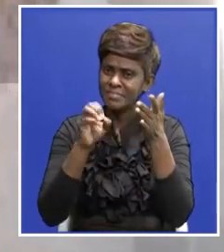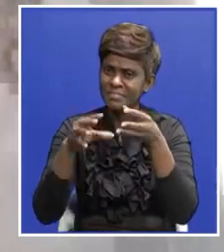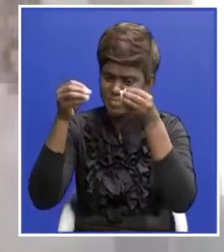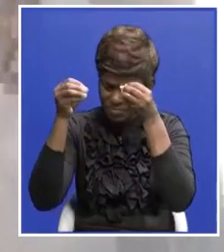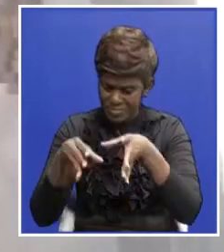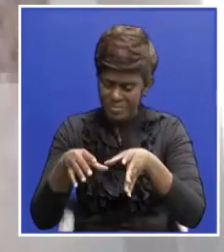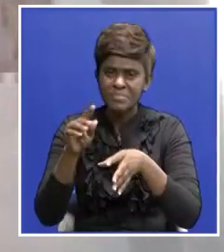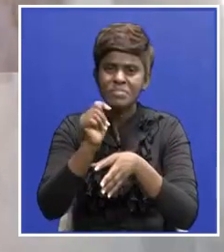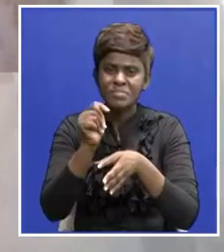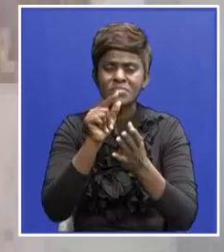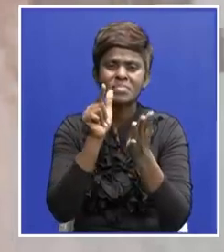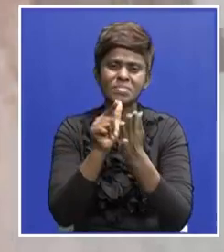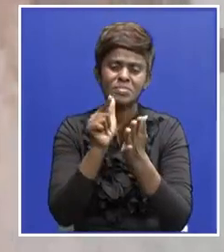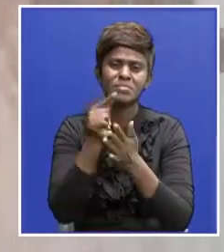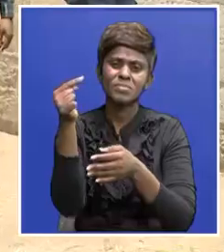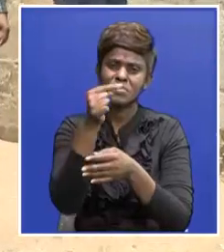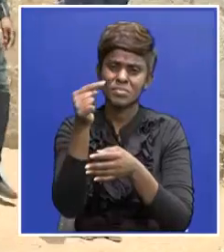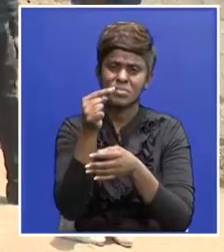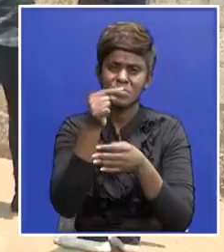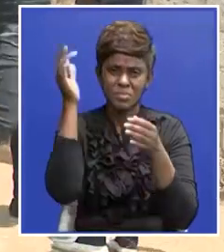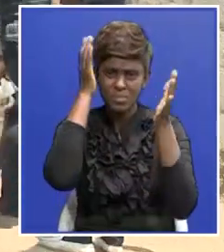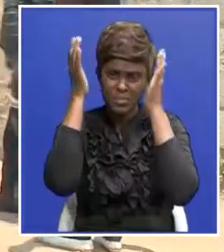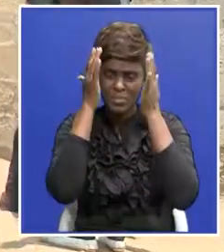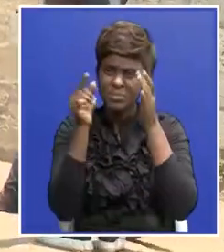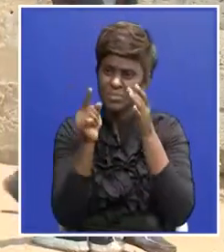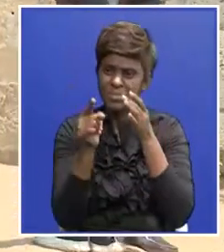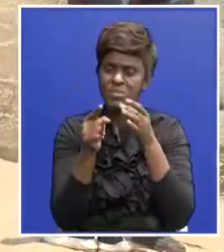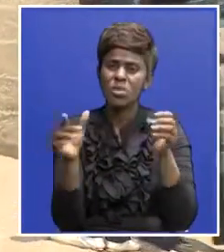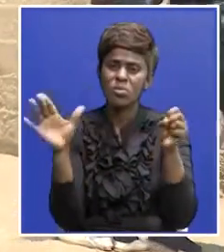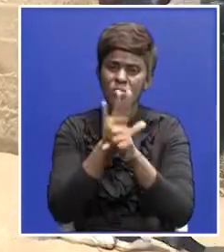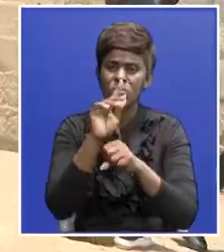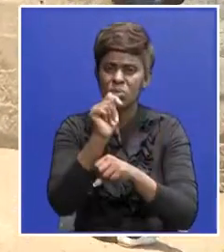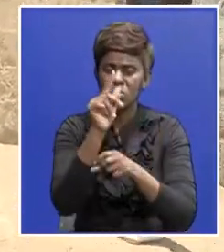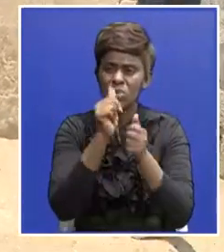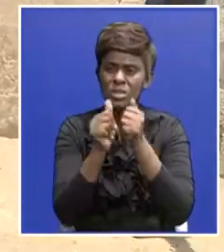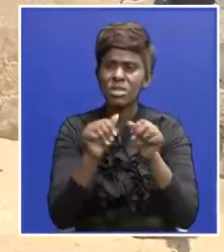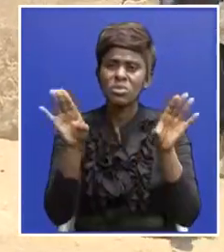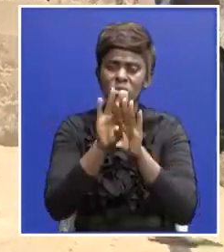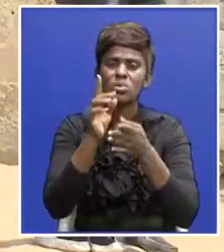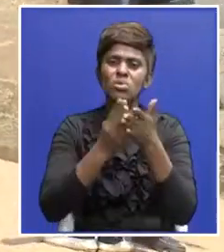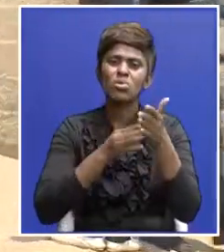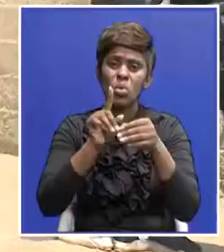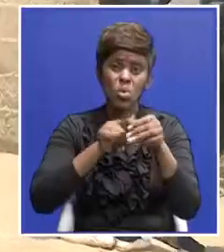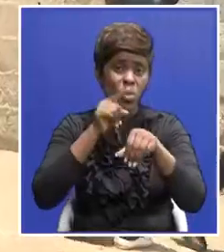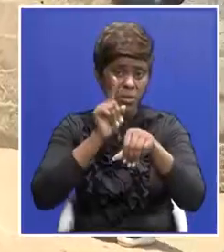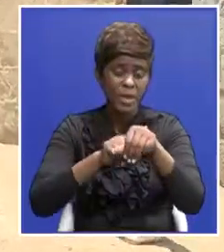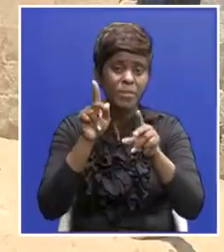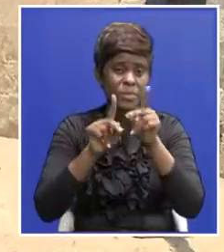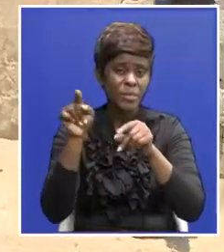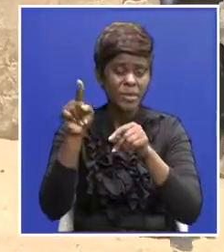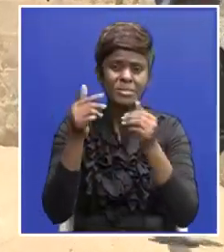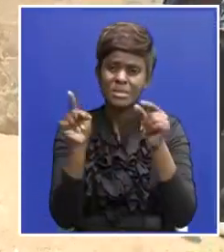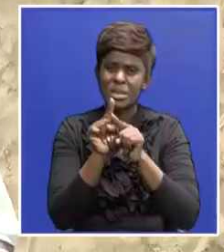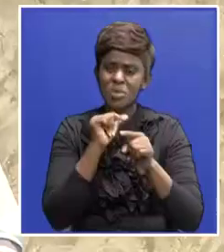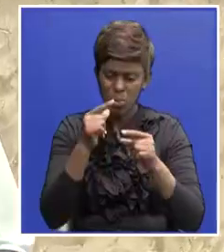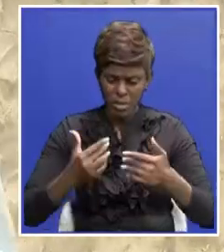latrine in Lusaka's George compound this is a filled up toilet which has been locked for some time residents are